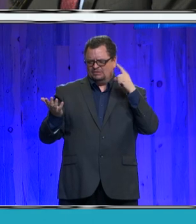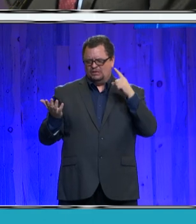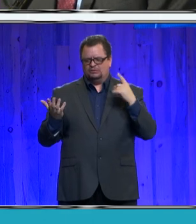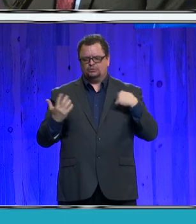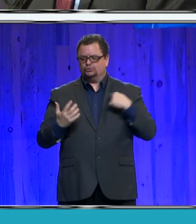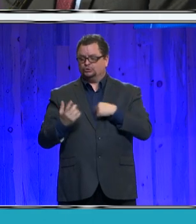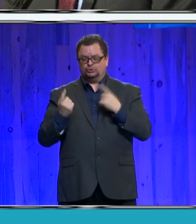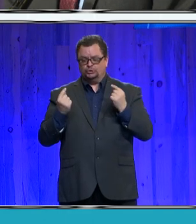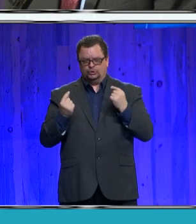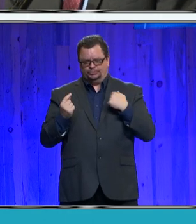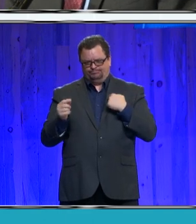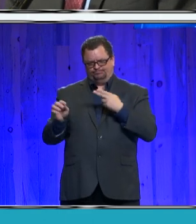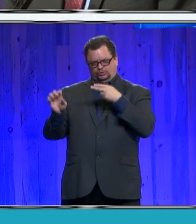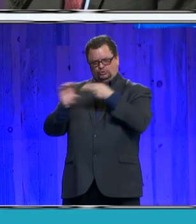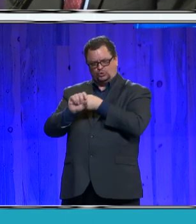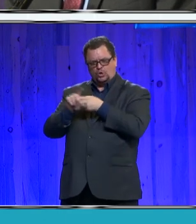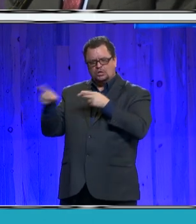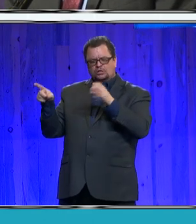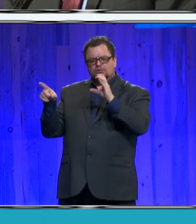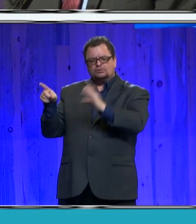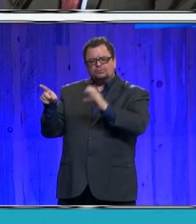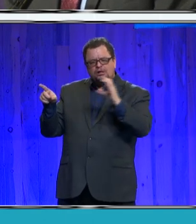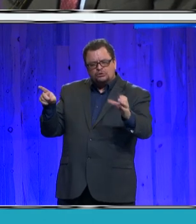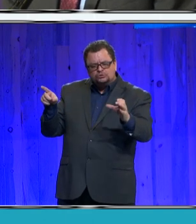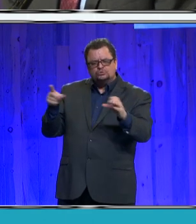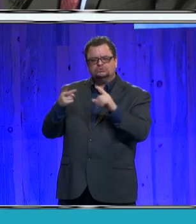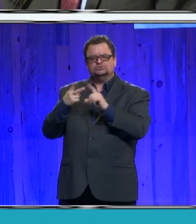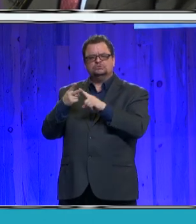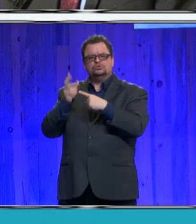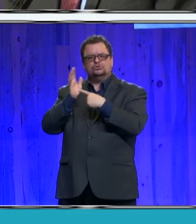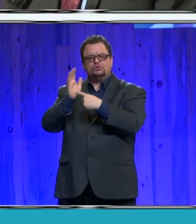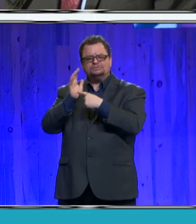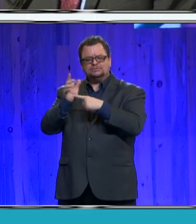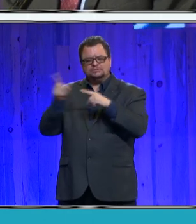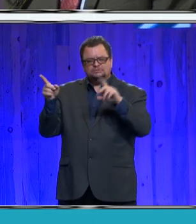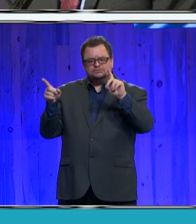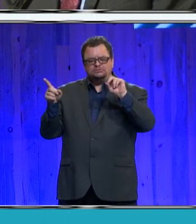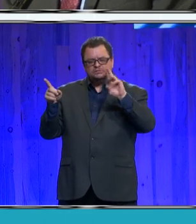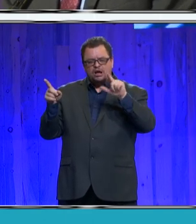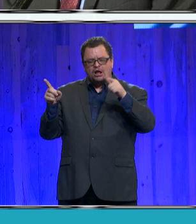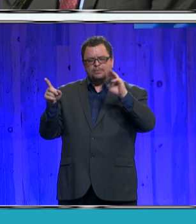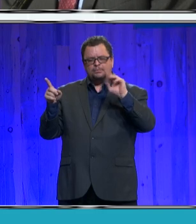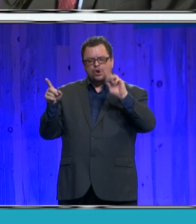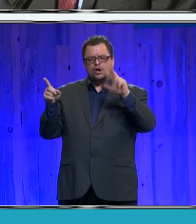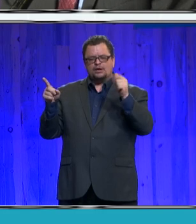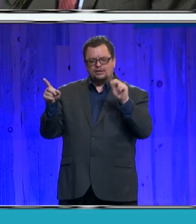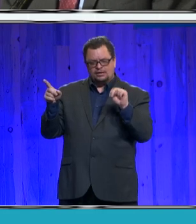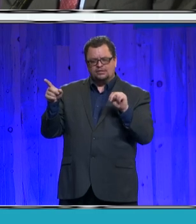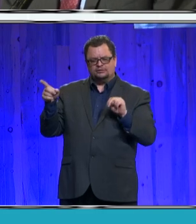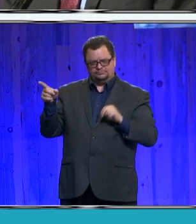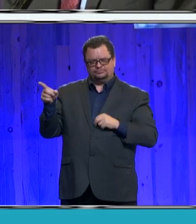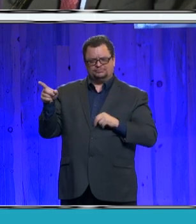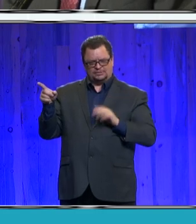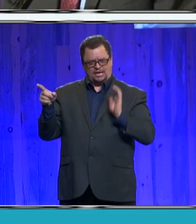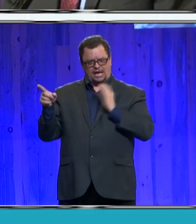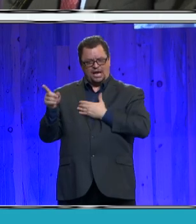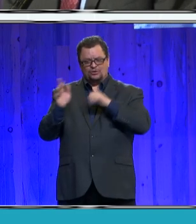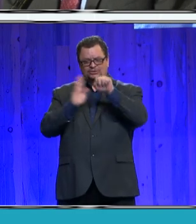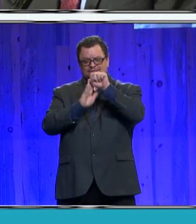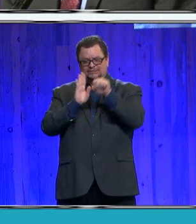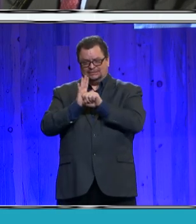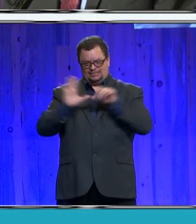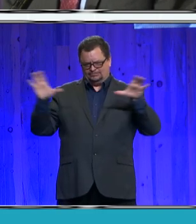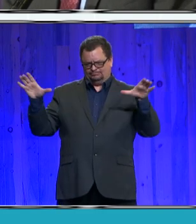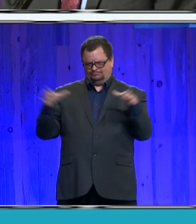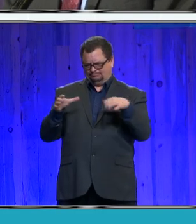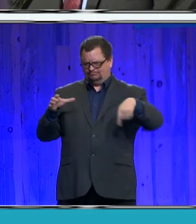EDC, Representative Doug Lamborn, the rest of our state delegation and others, and with this team, we will get the